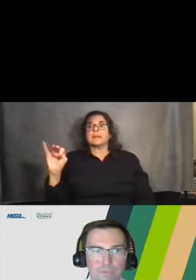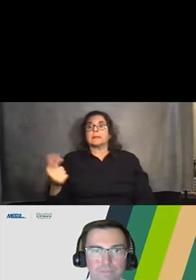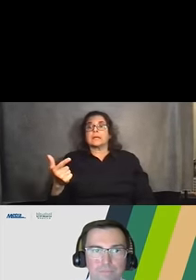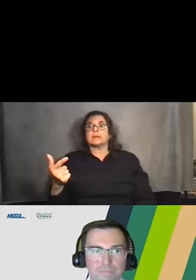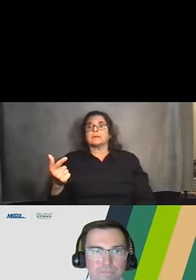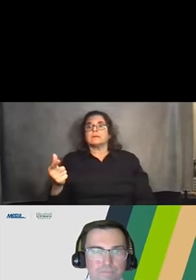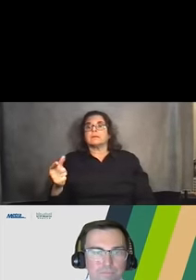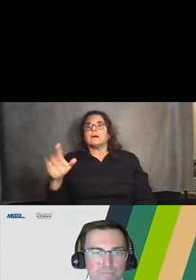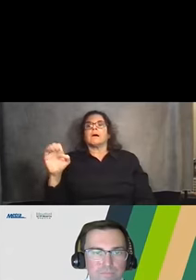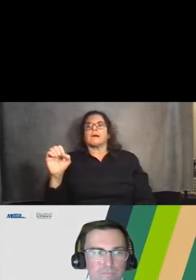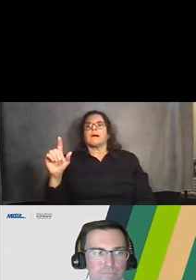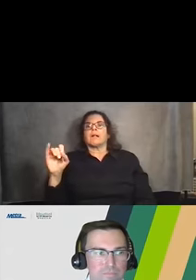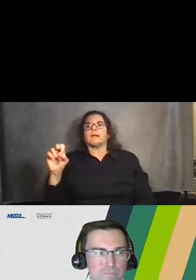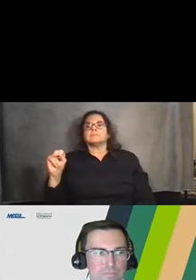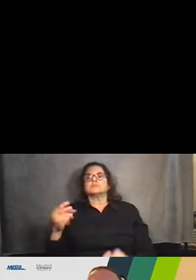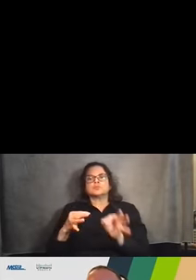forward.